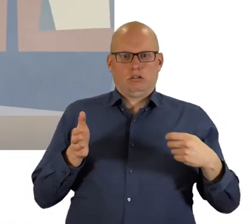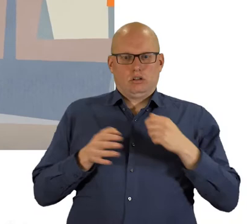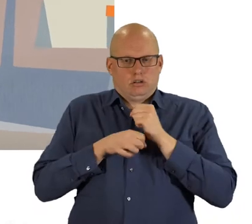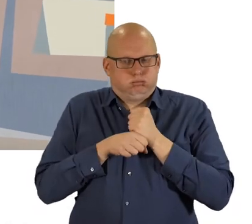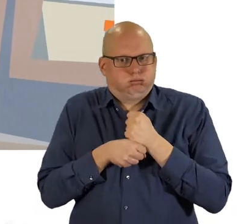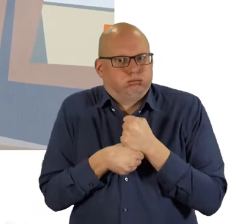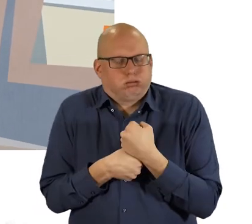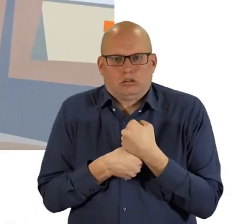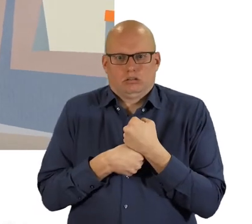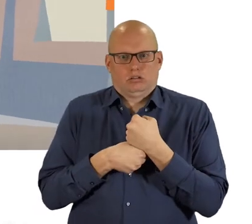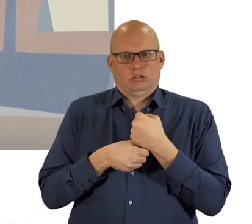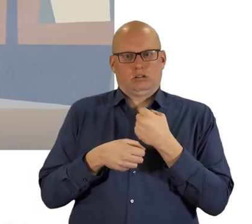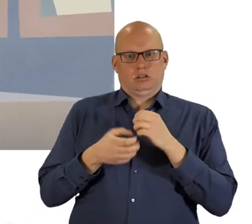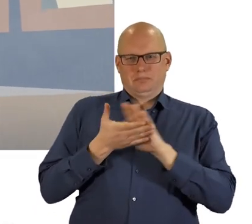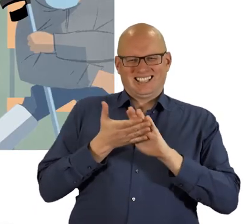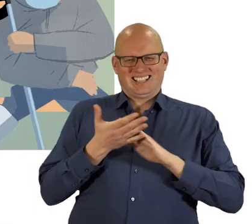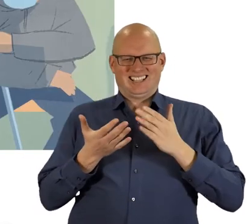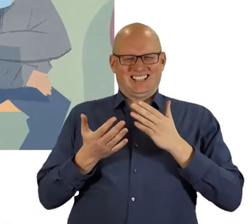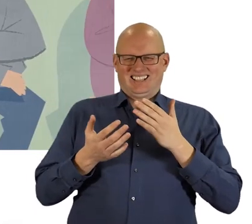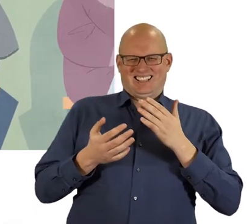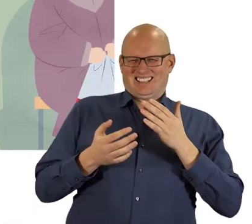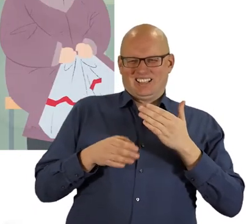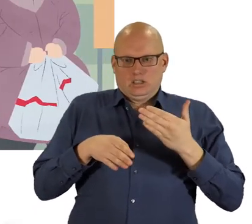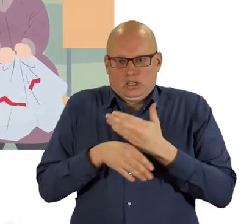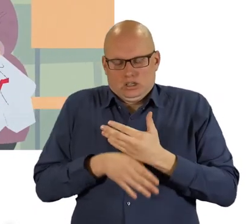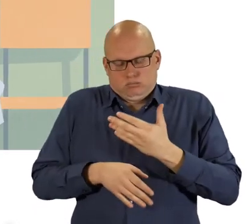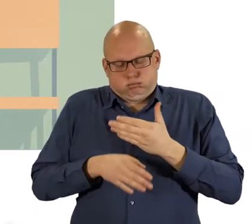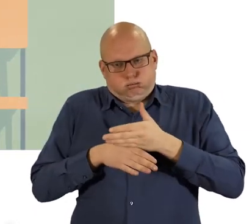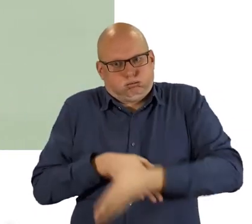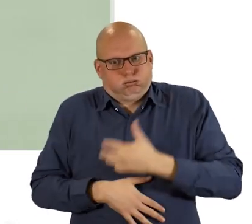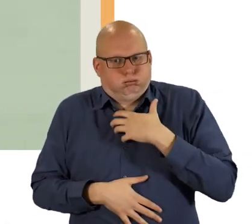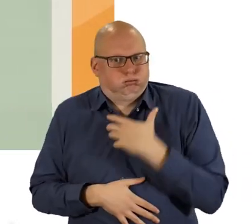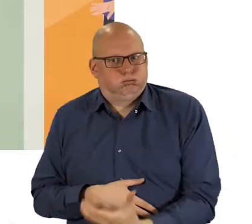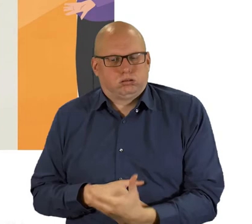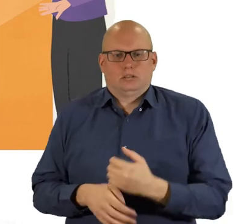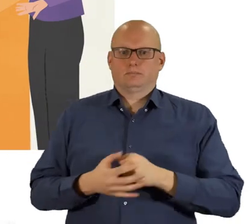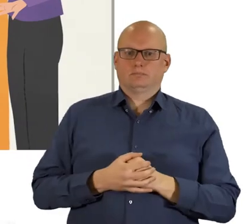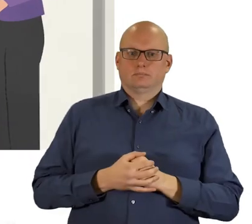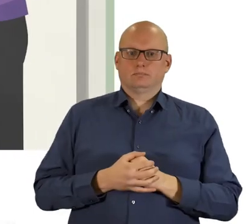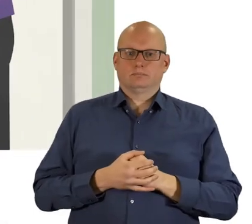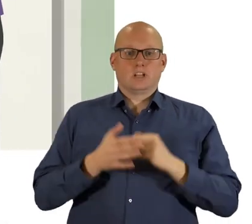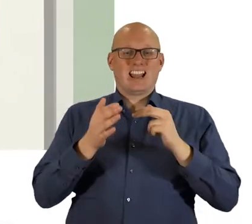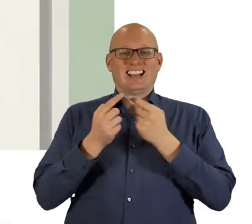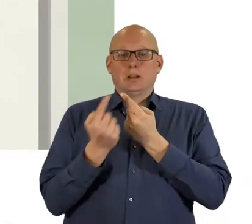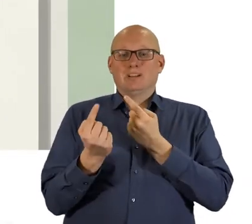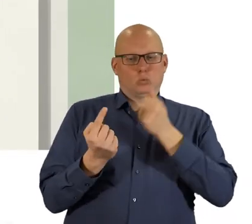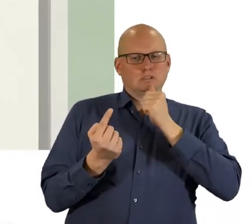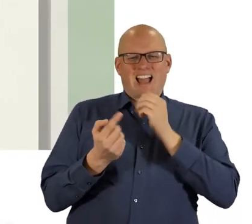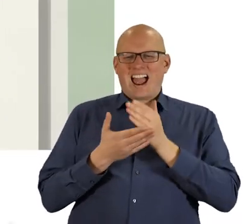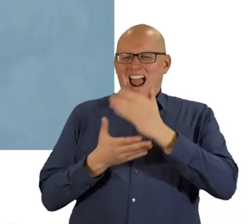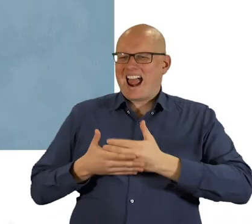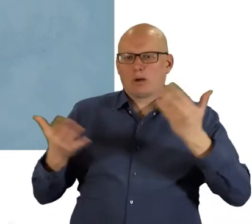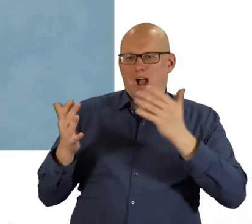and stressful, often feeling like a test in itself. Near Me